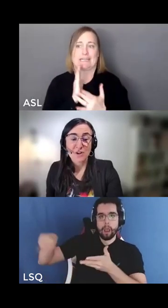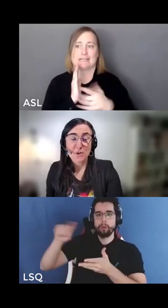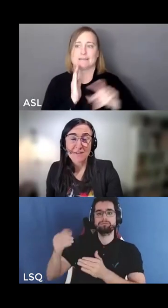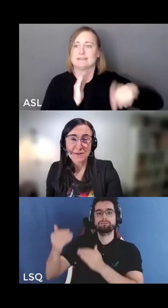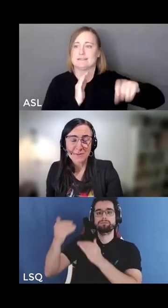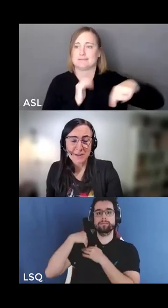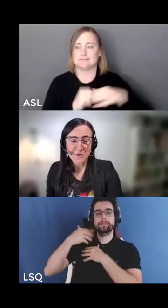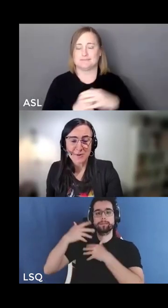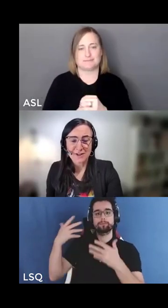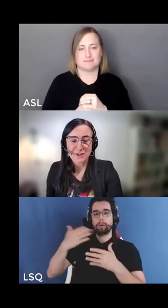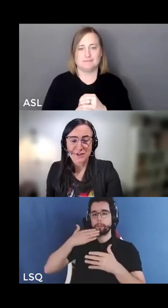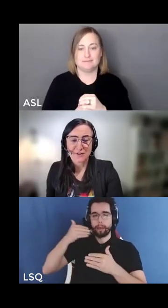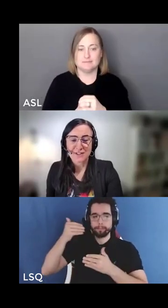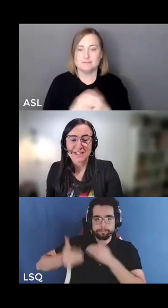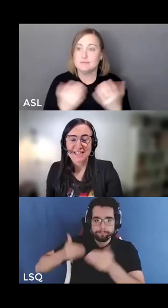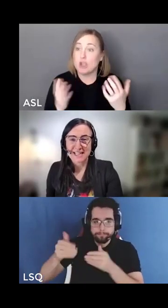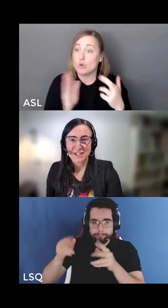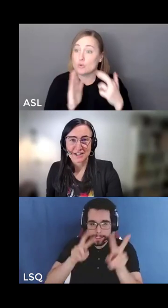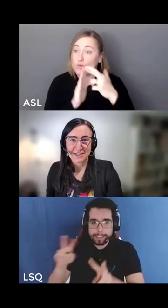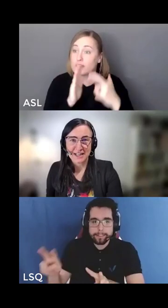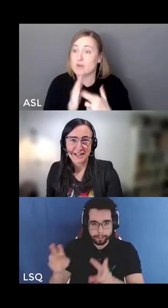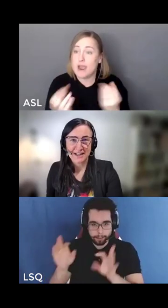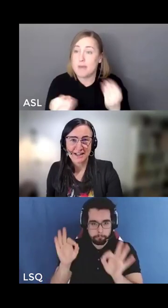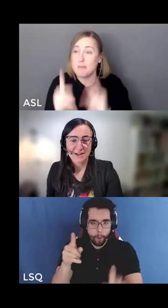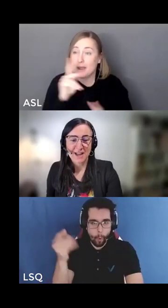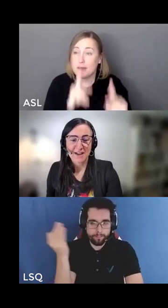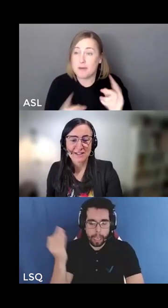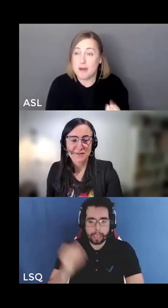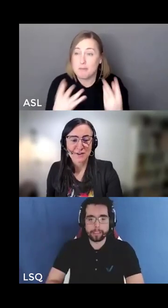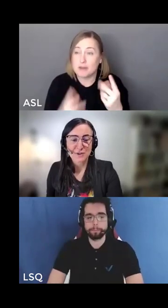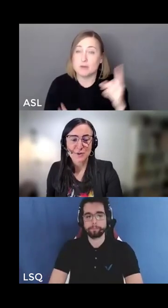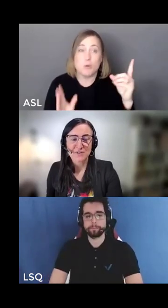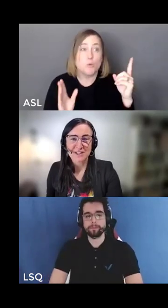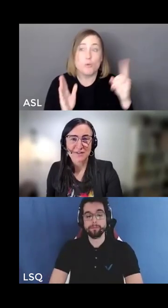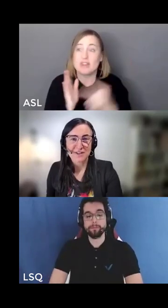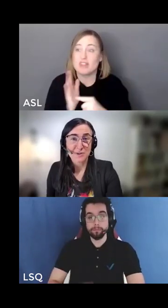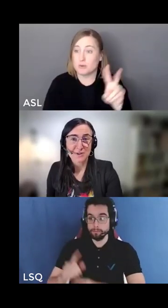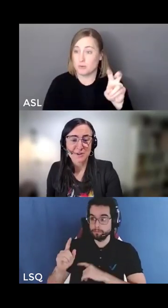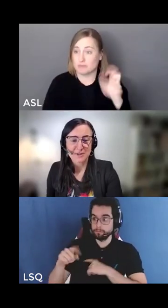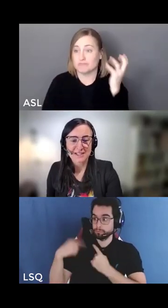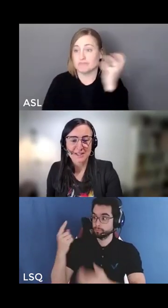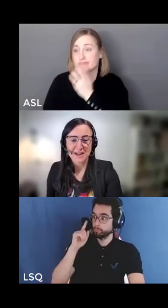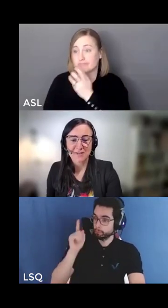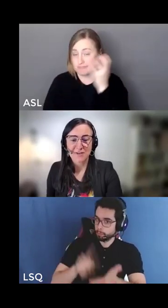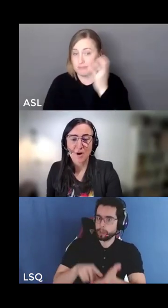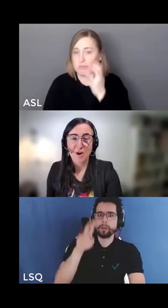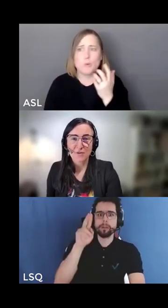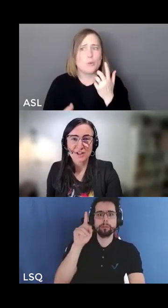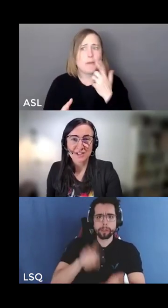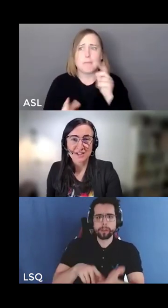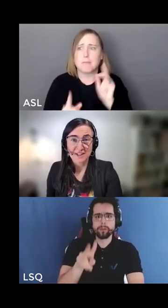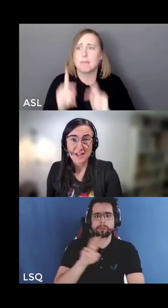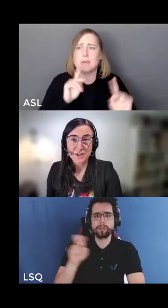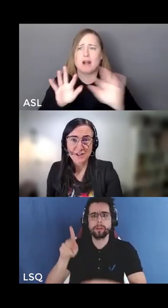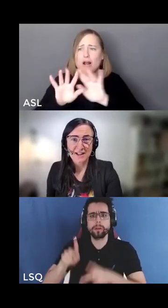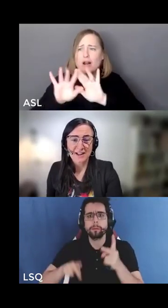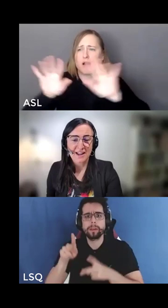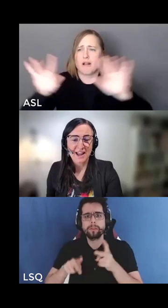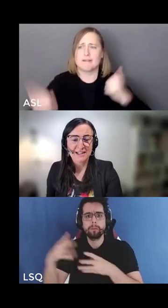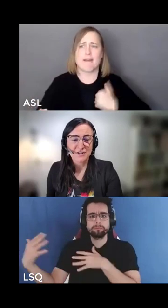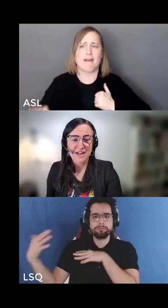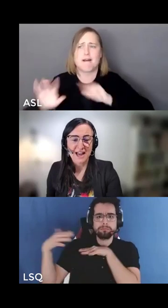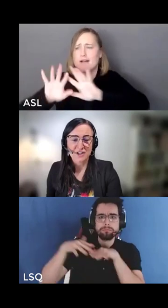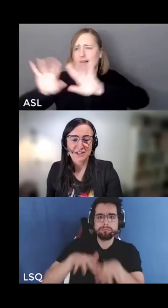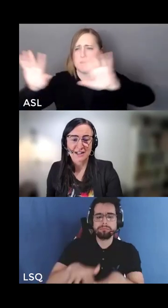Over 1200 people registered for today's session and we have a diverse group of individuals participating from all regions of the country